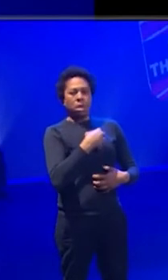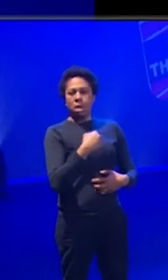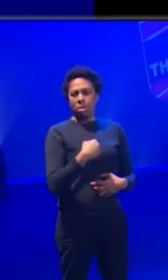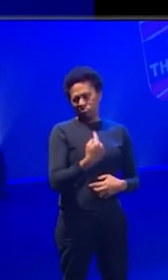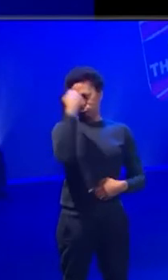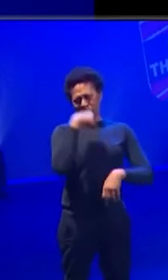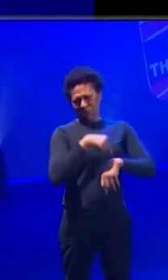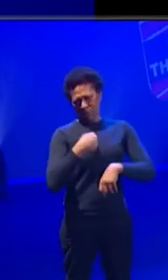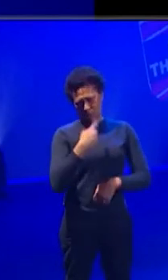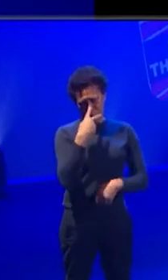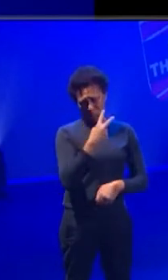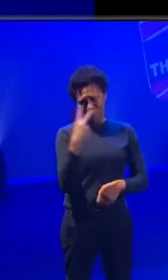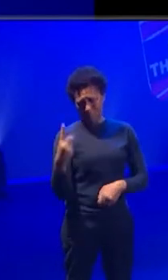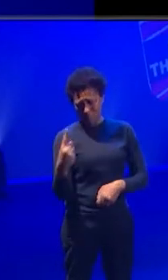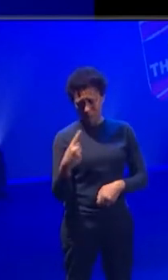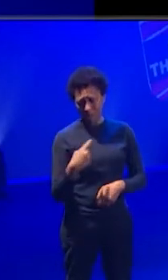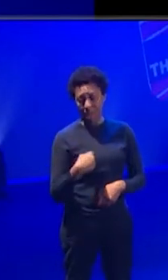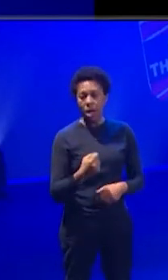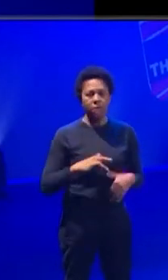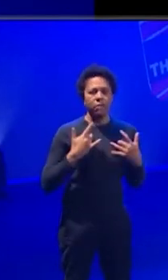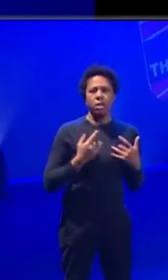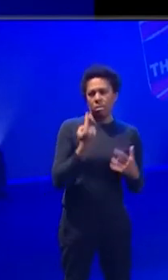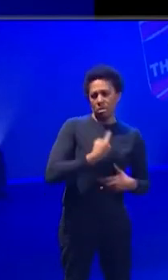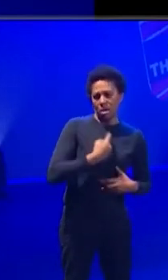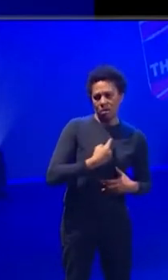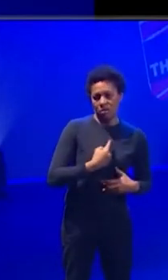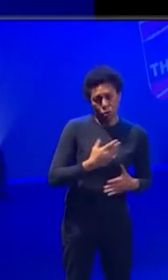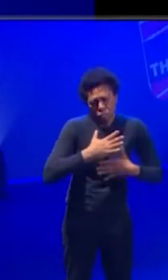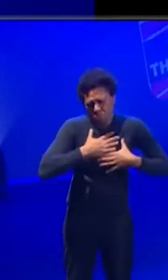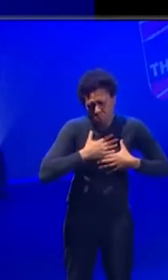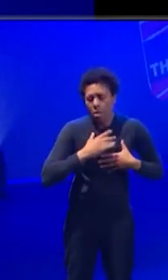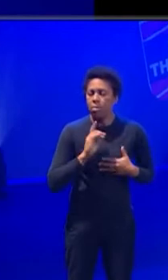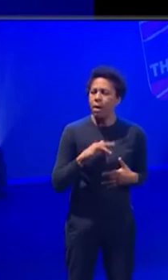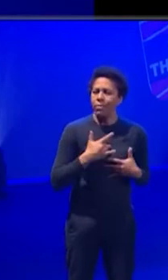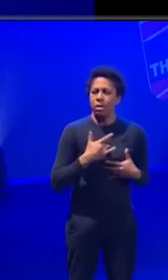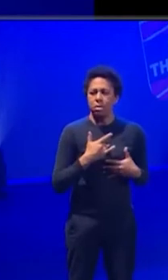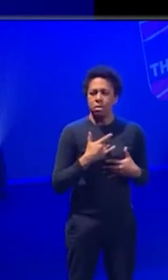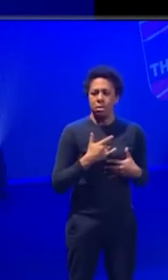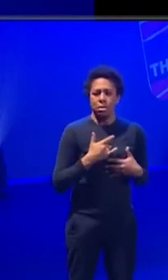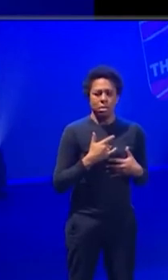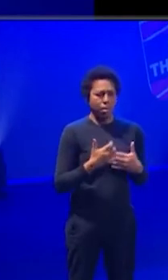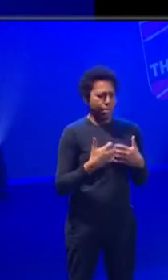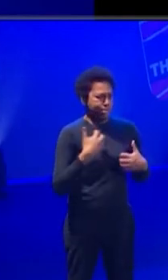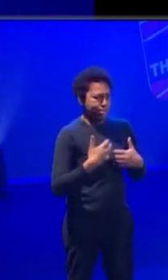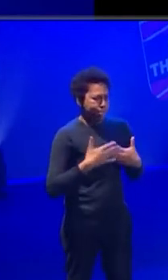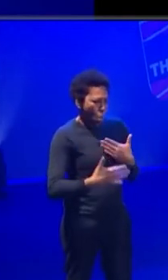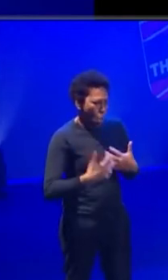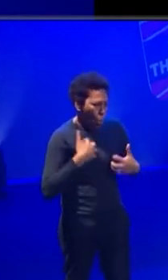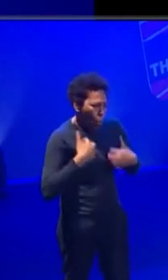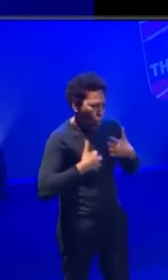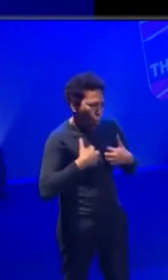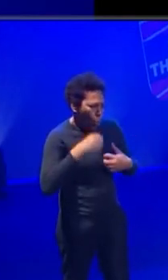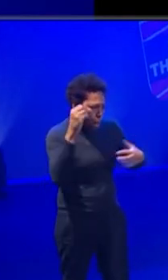old, I felt, and this is just a personal feeling, I felt that I was more frightened of lighting than set or